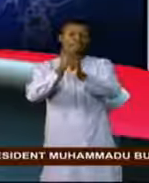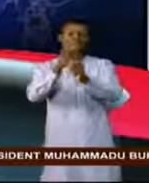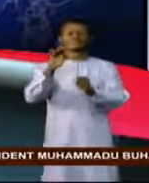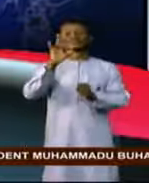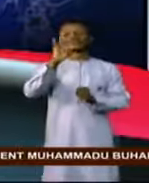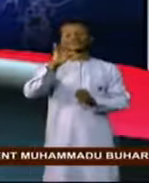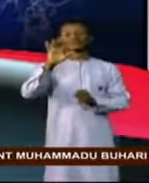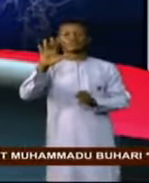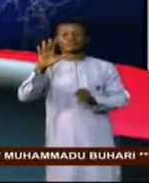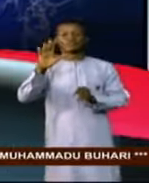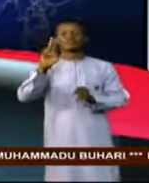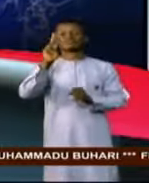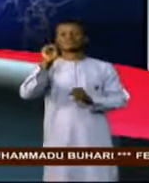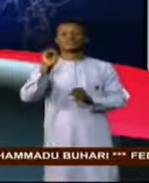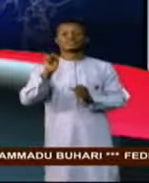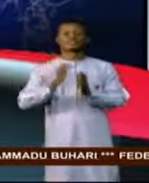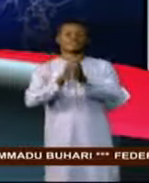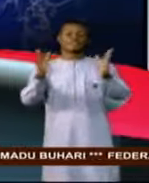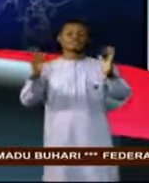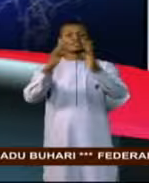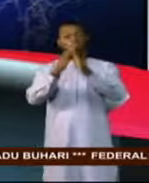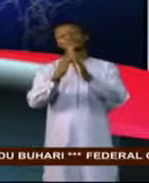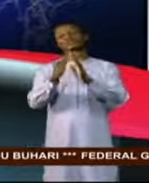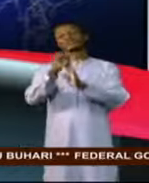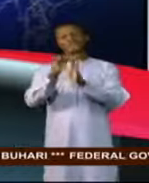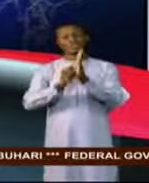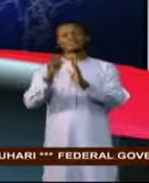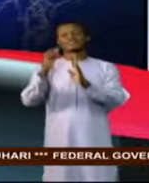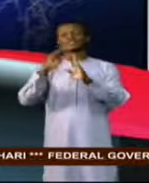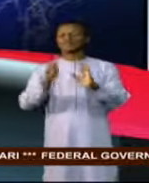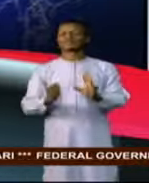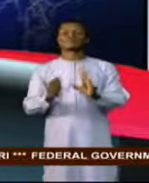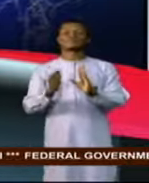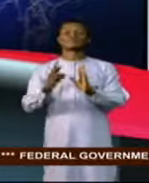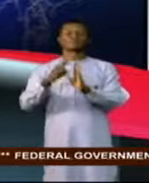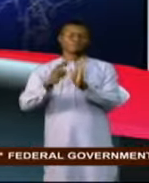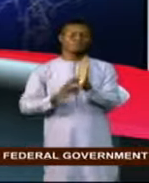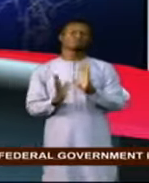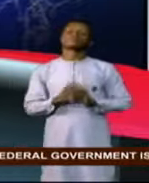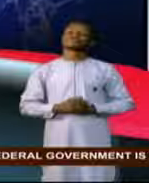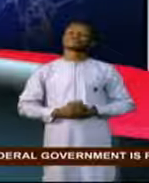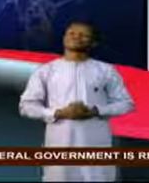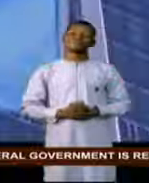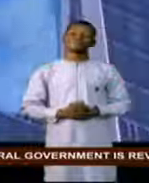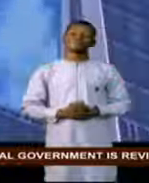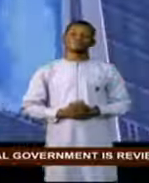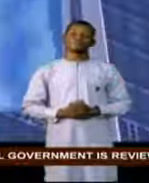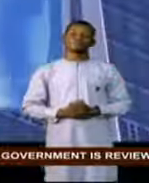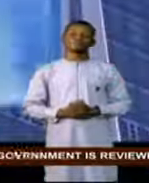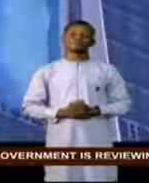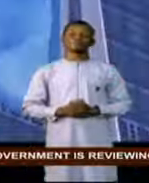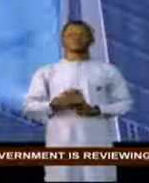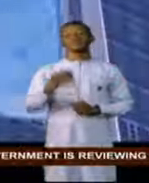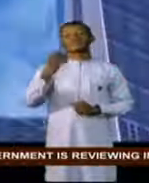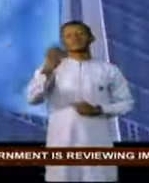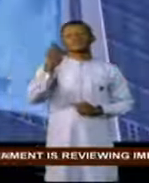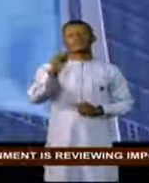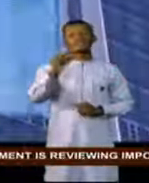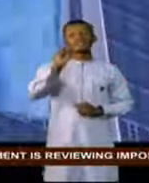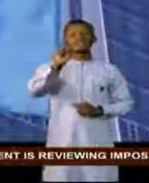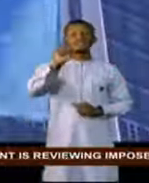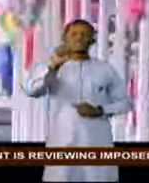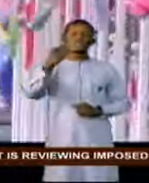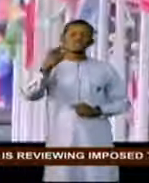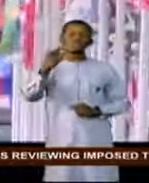UN General Assembly. State House Correspondent Adam Usambu has details. The SDG moment